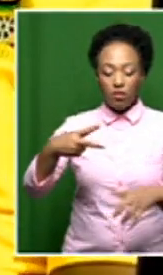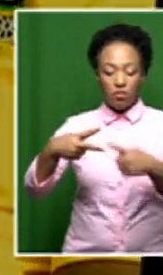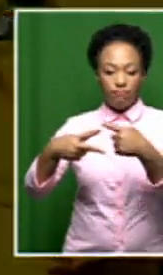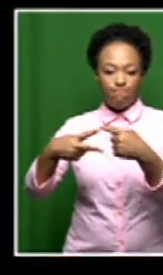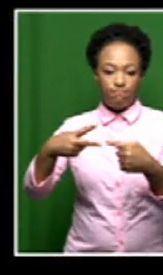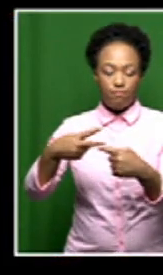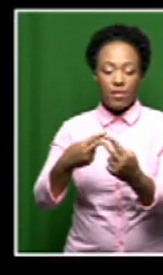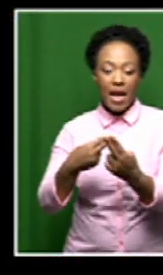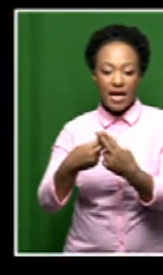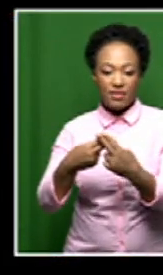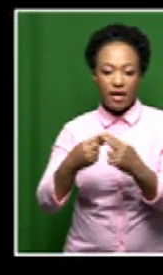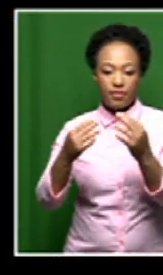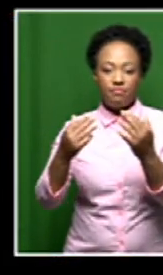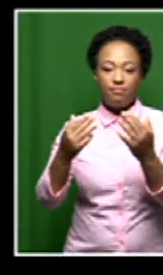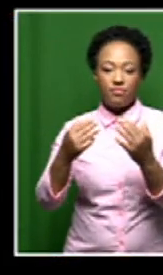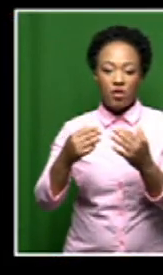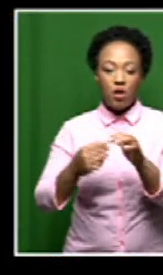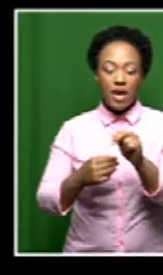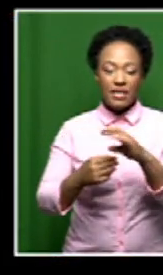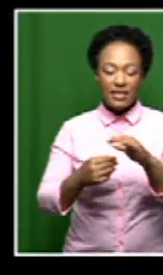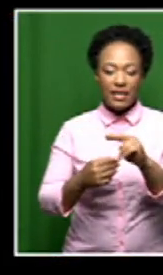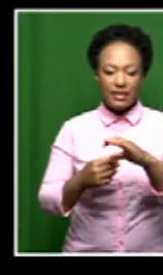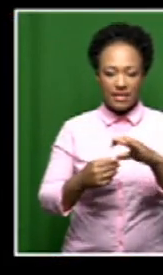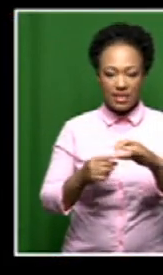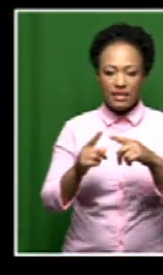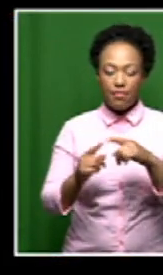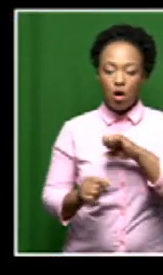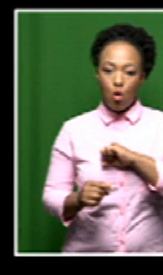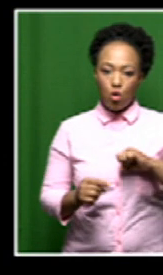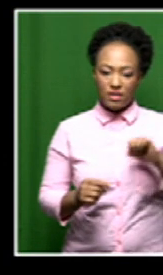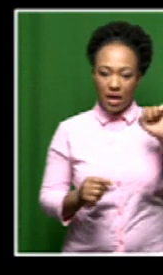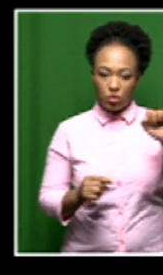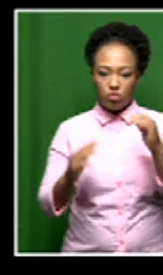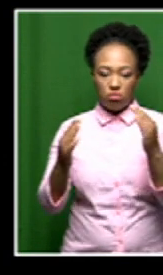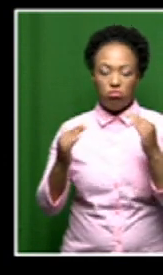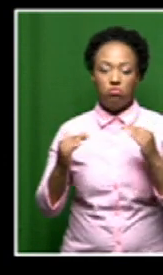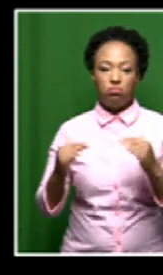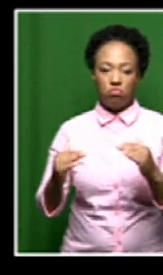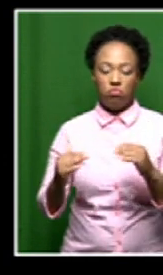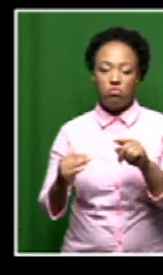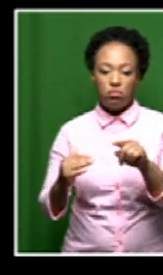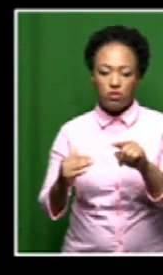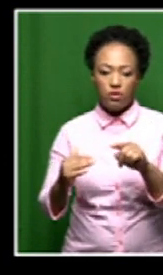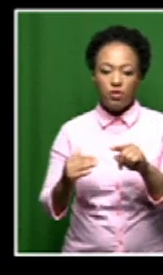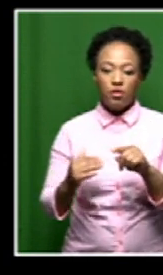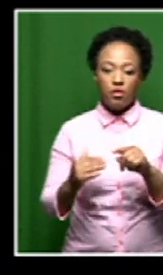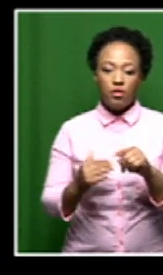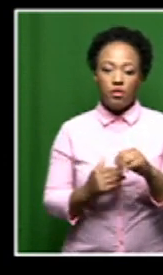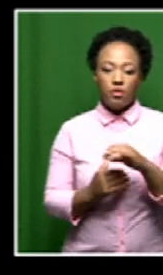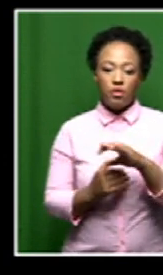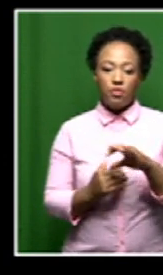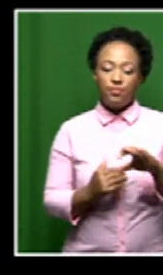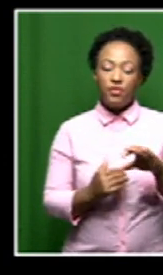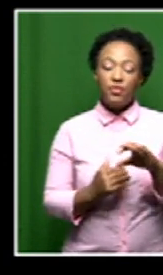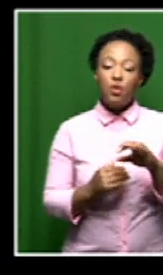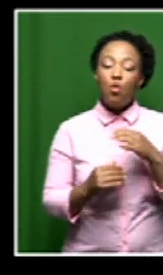on the trending topics so that's ANC NEC and Kasatu. Then of course there's Crystal Woods, Crystal Palace